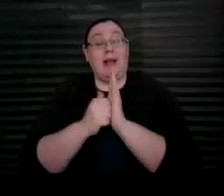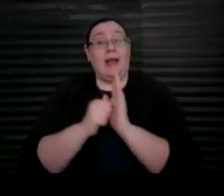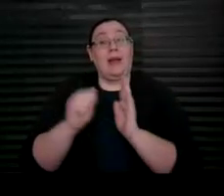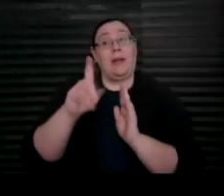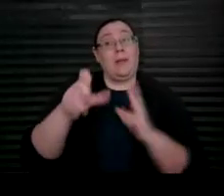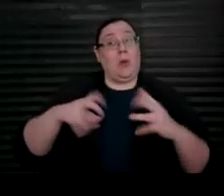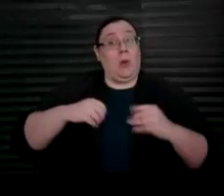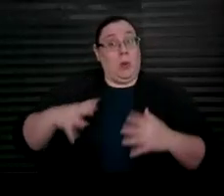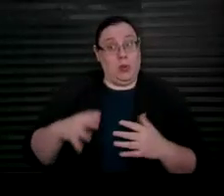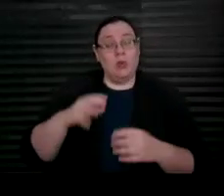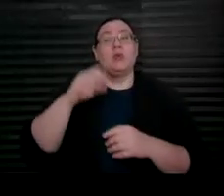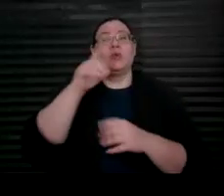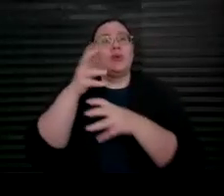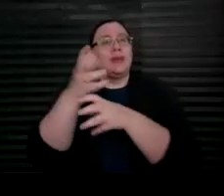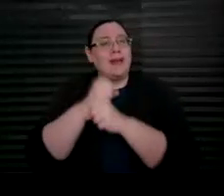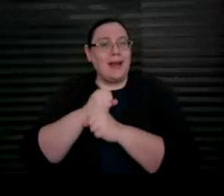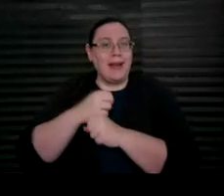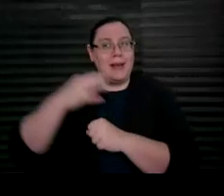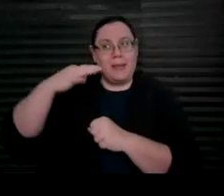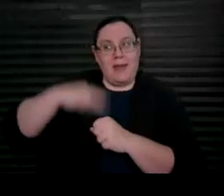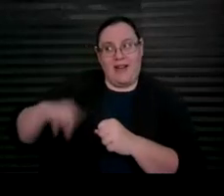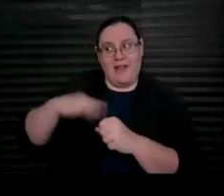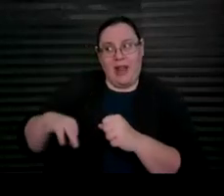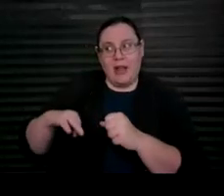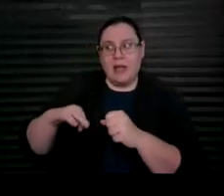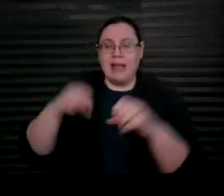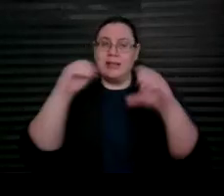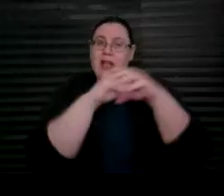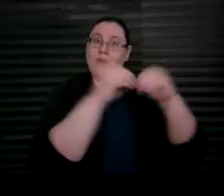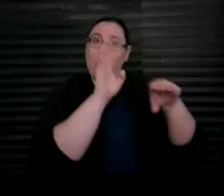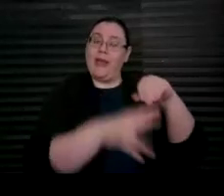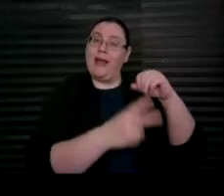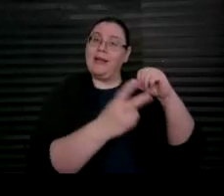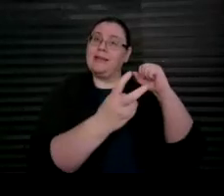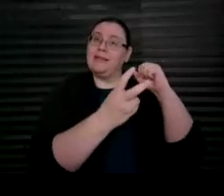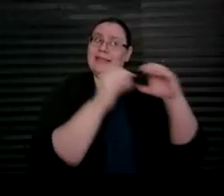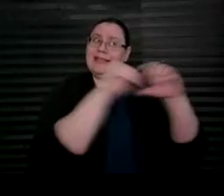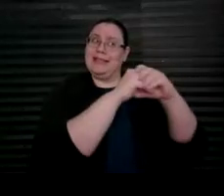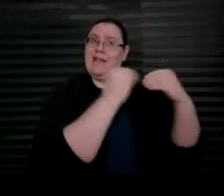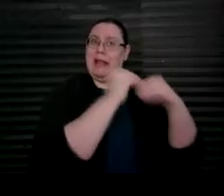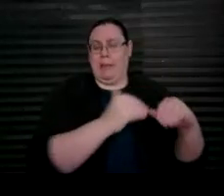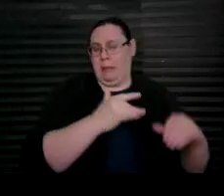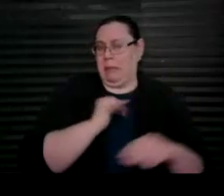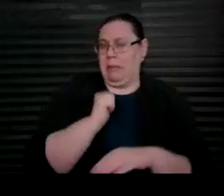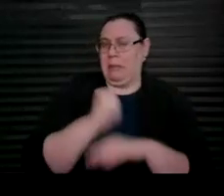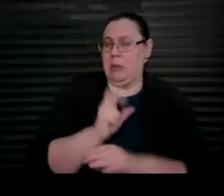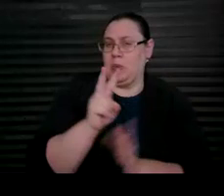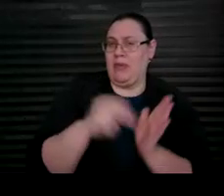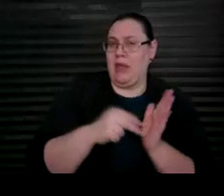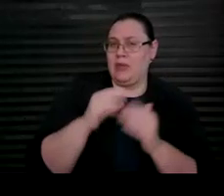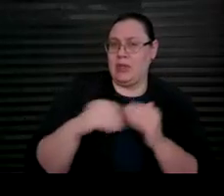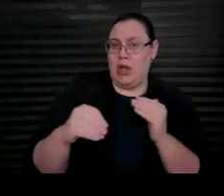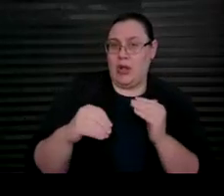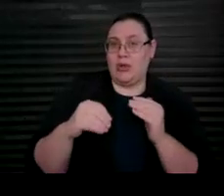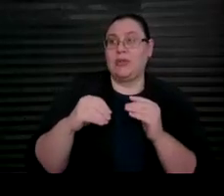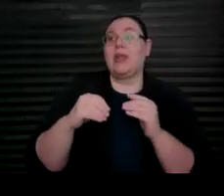can save more than the savings limit, usually set at $2,000, and still get benefits